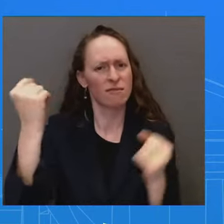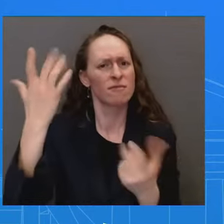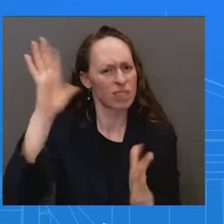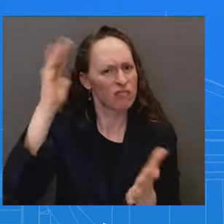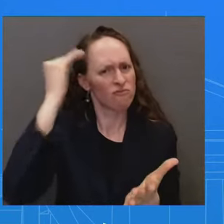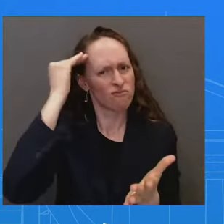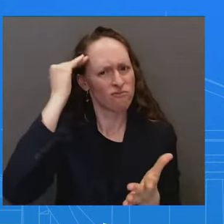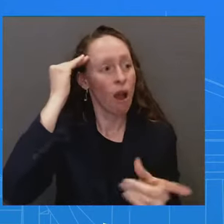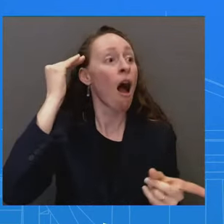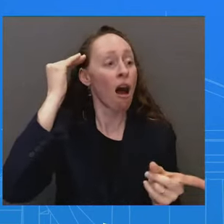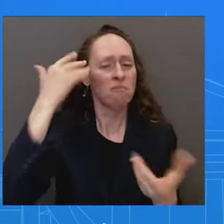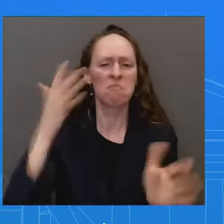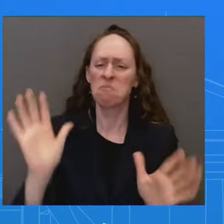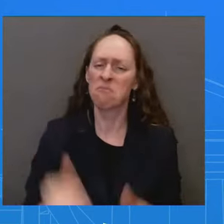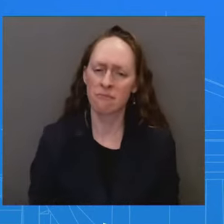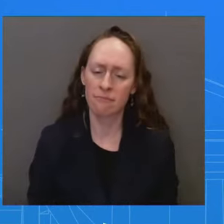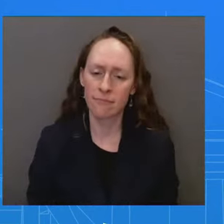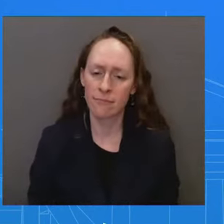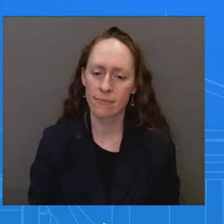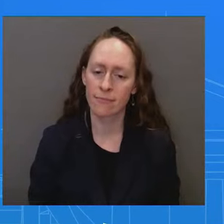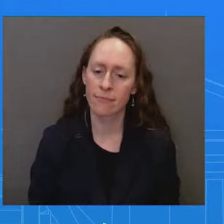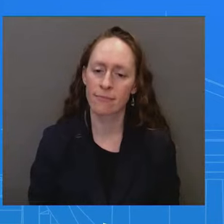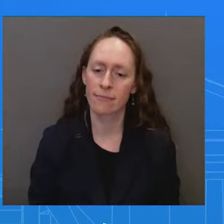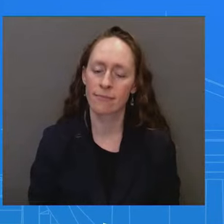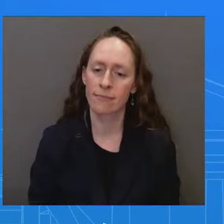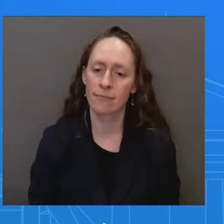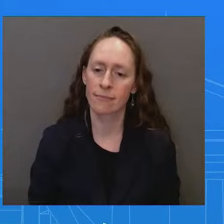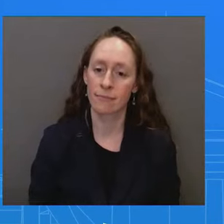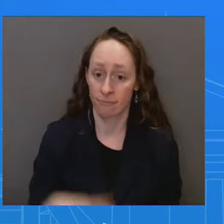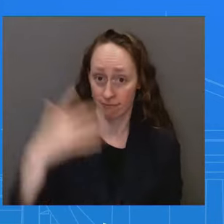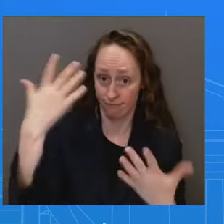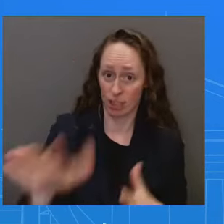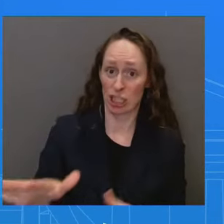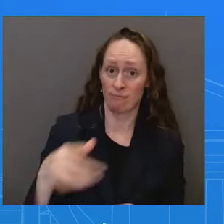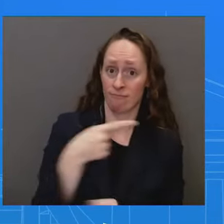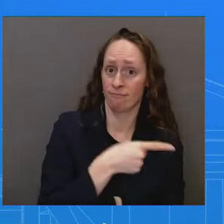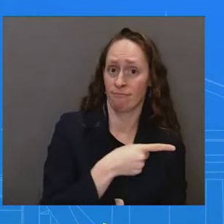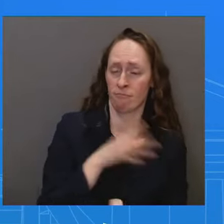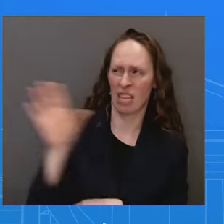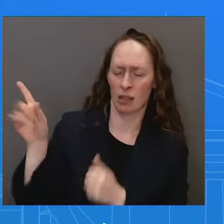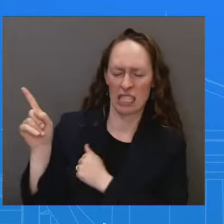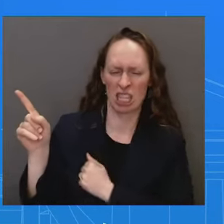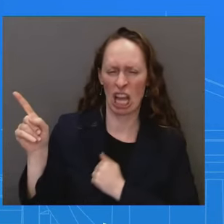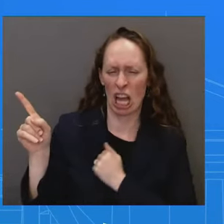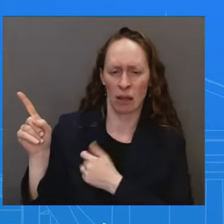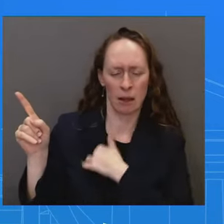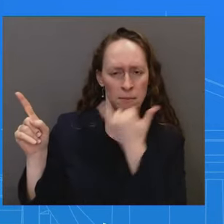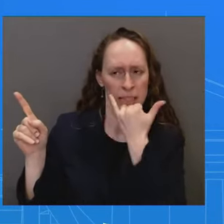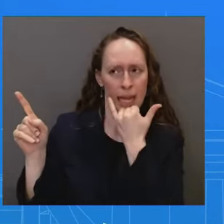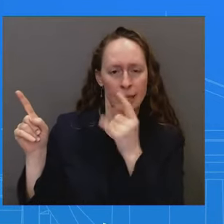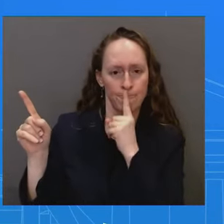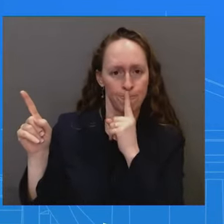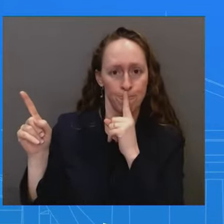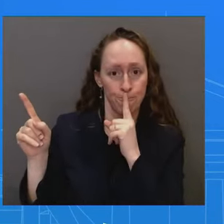apologized to the President? don't have any specifics into their conversation. I can, as you know, as we've let all of you know, that they had a